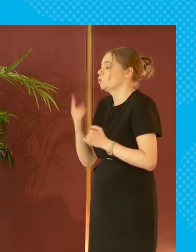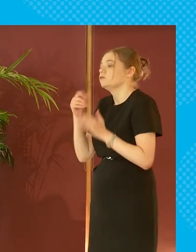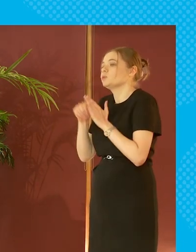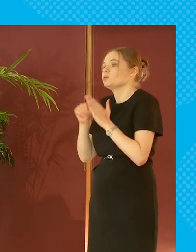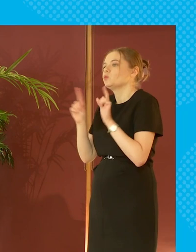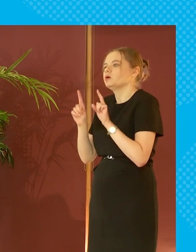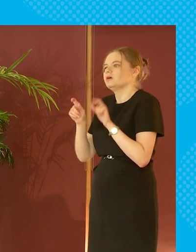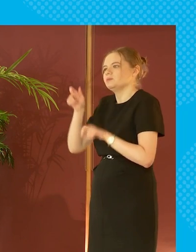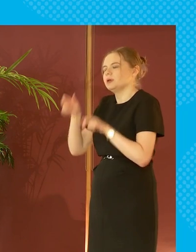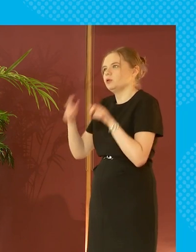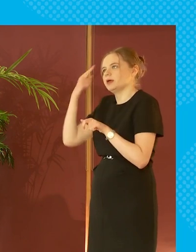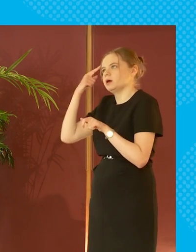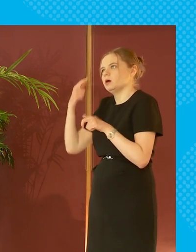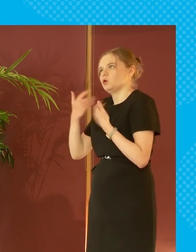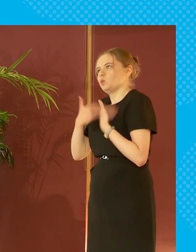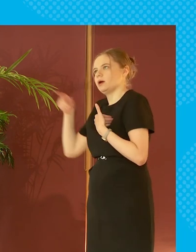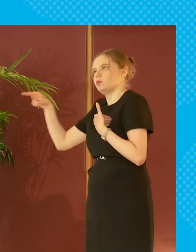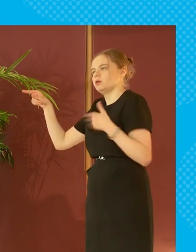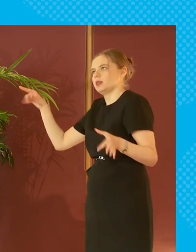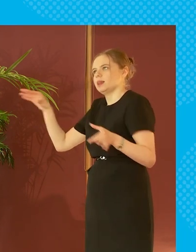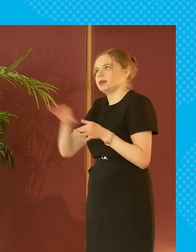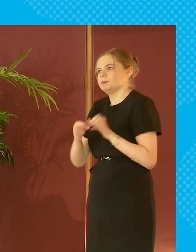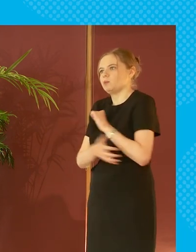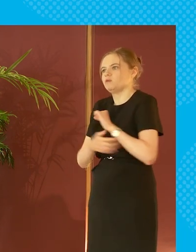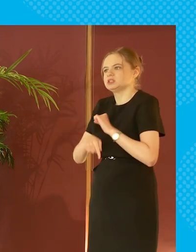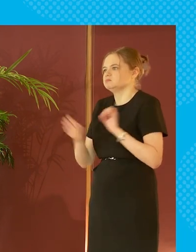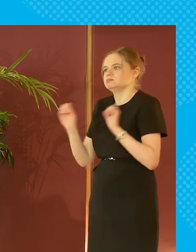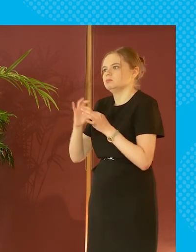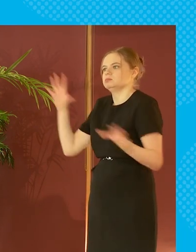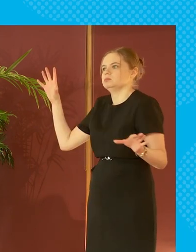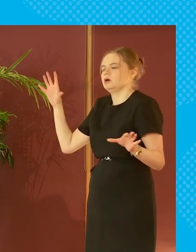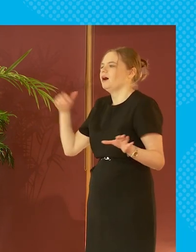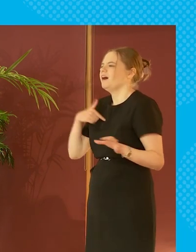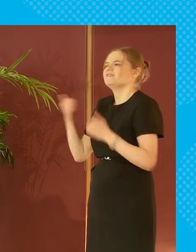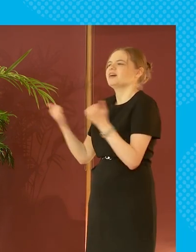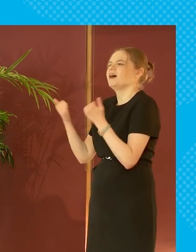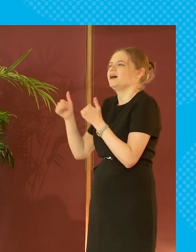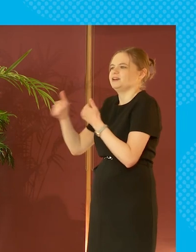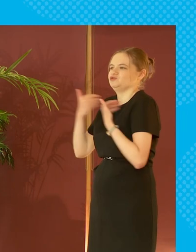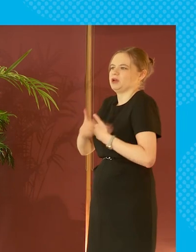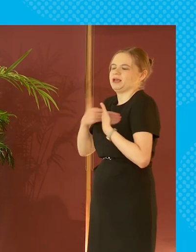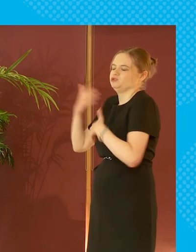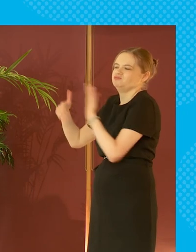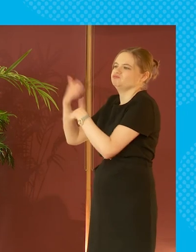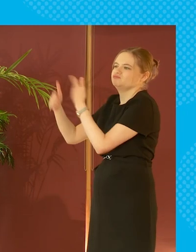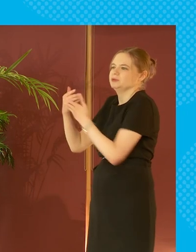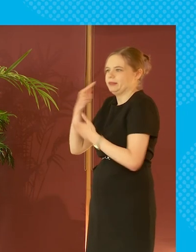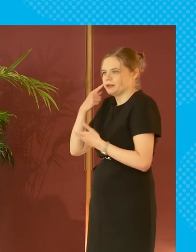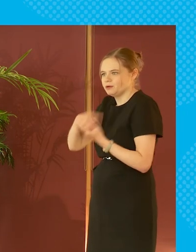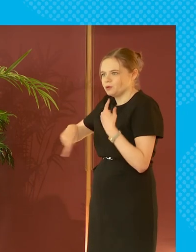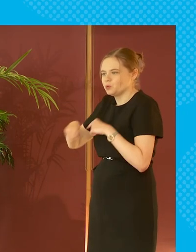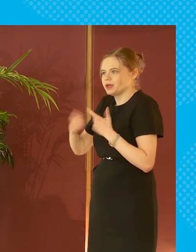understanding of wealth is that people don't think it relates to poverty so people don't mind people being very rich they think the rest of us are jealous that